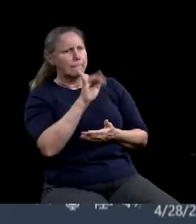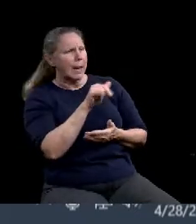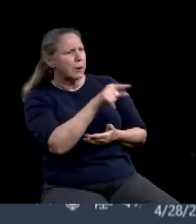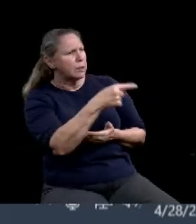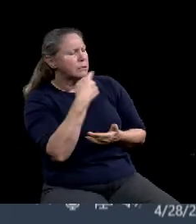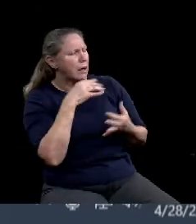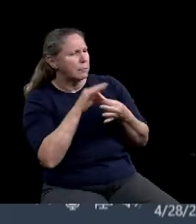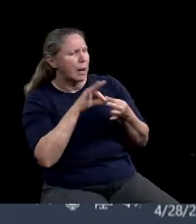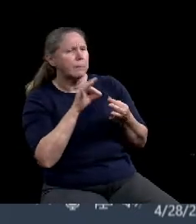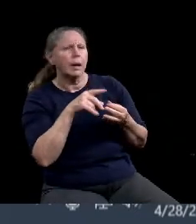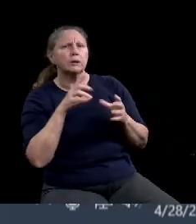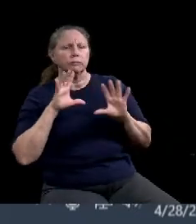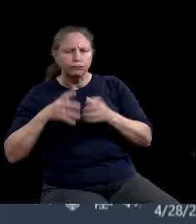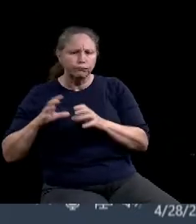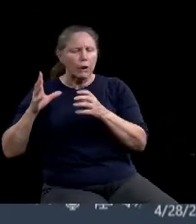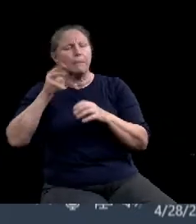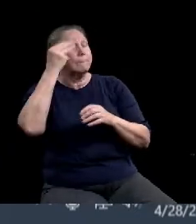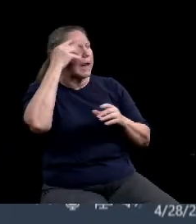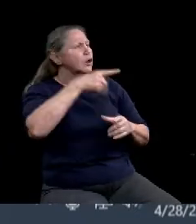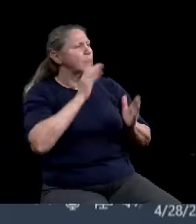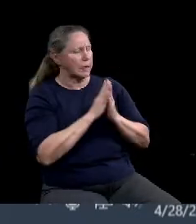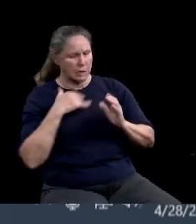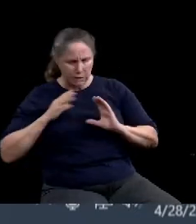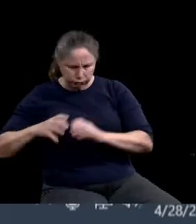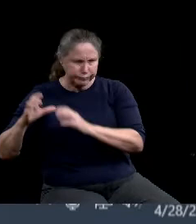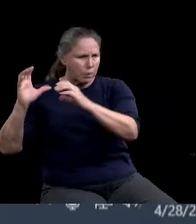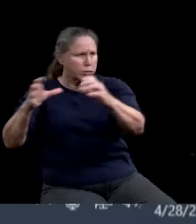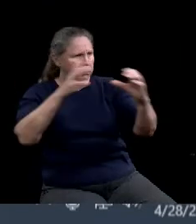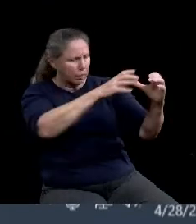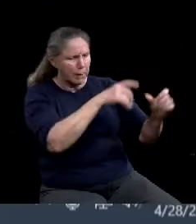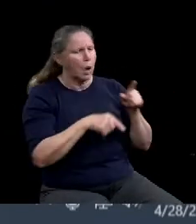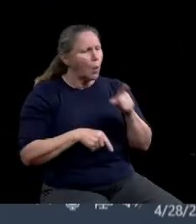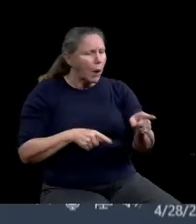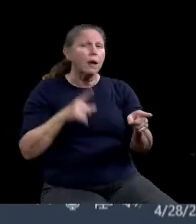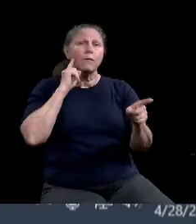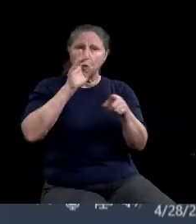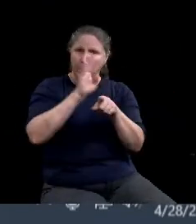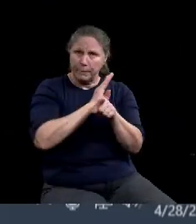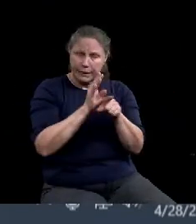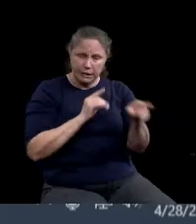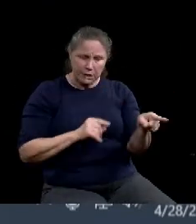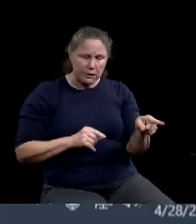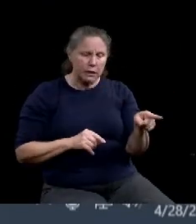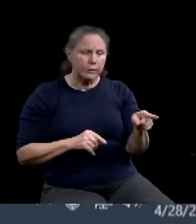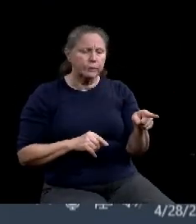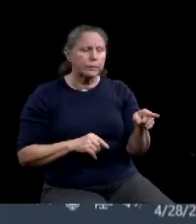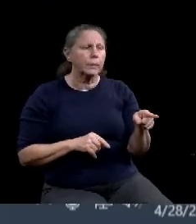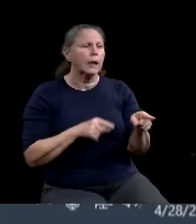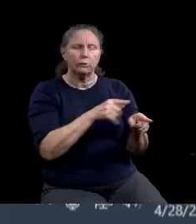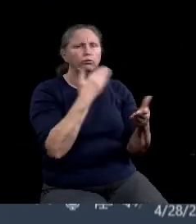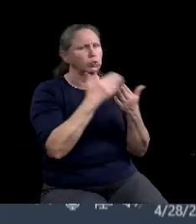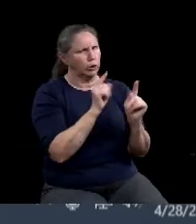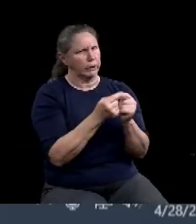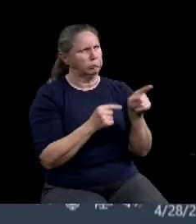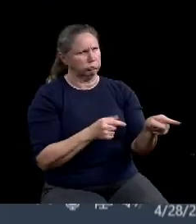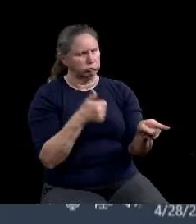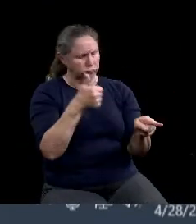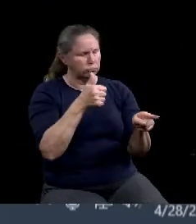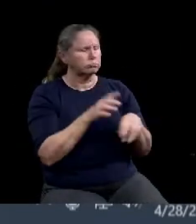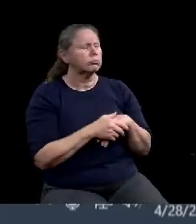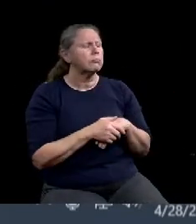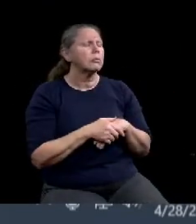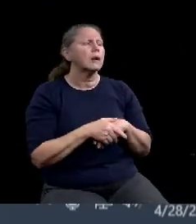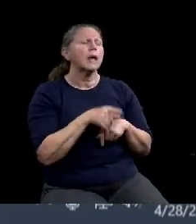recovery. And I was part of that. You have a great team there. And the early efforts were to get people,